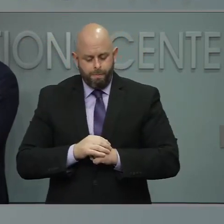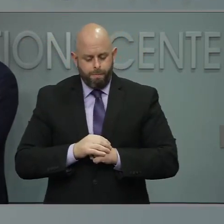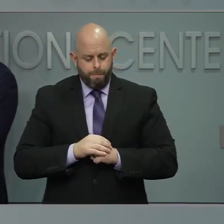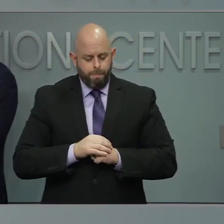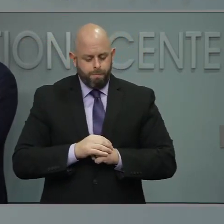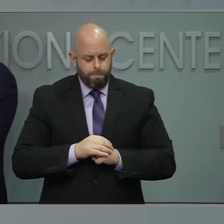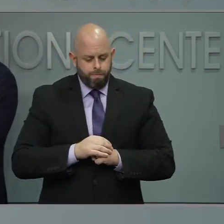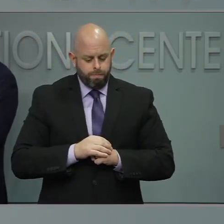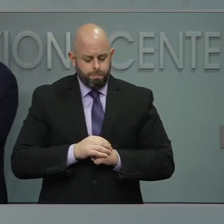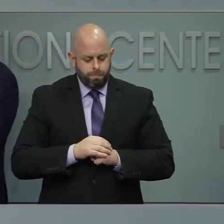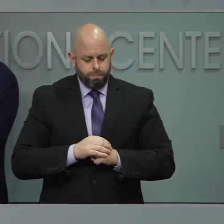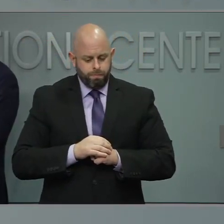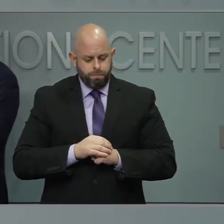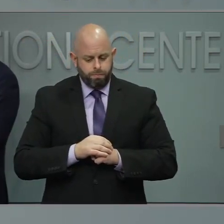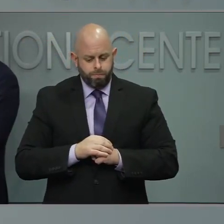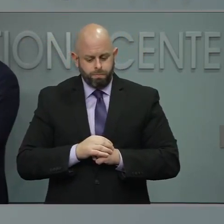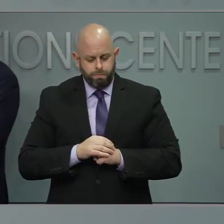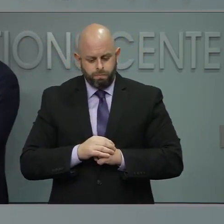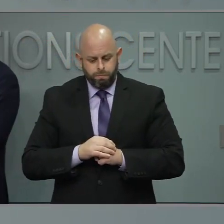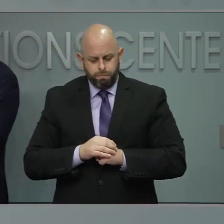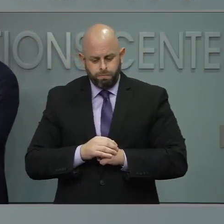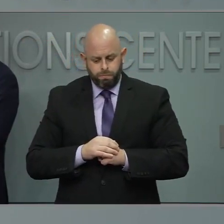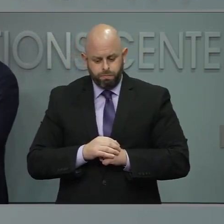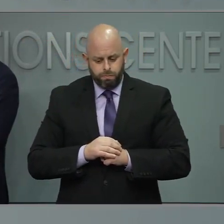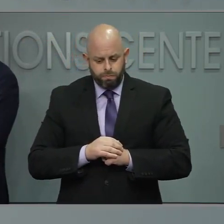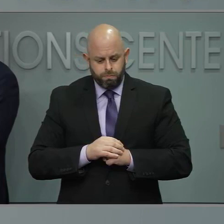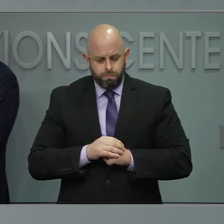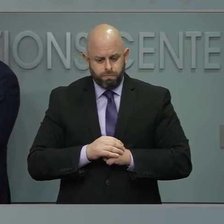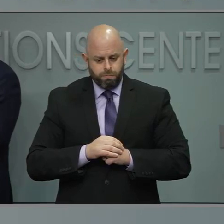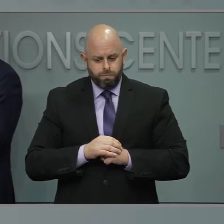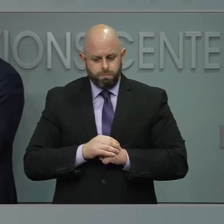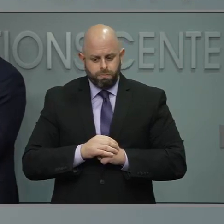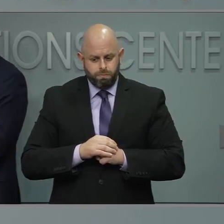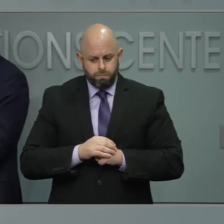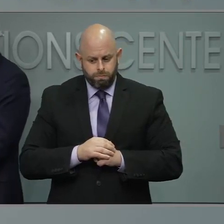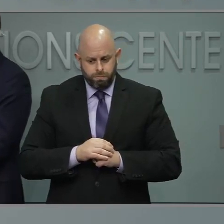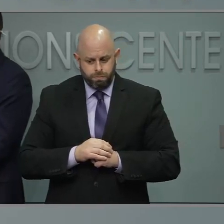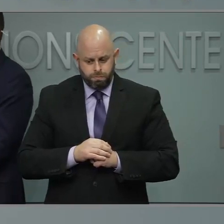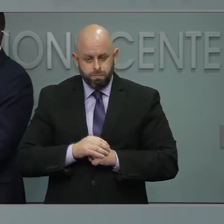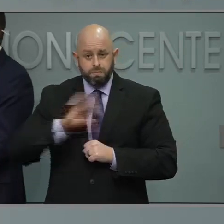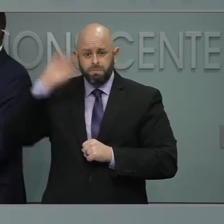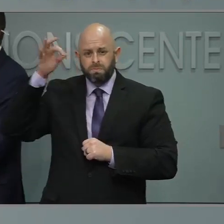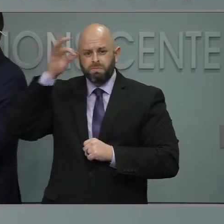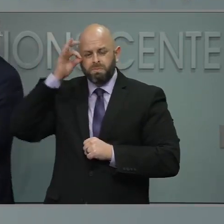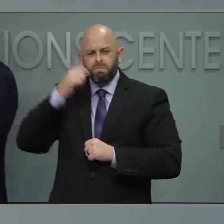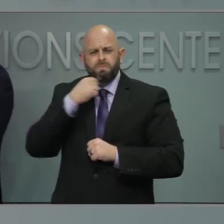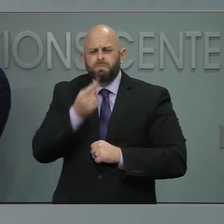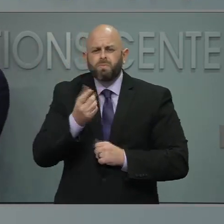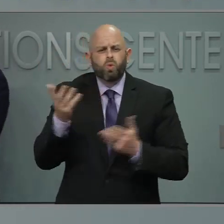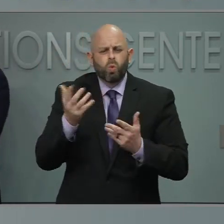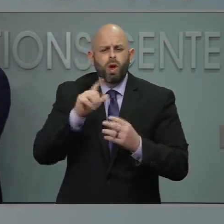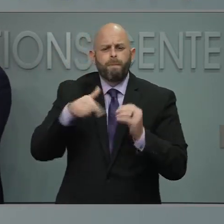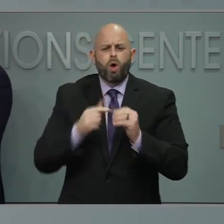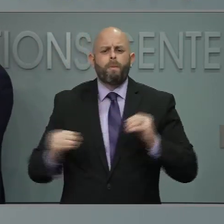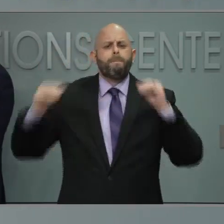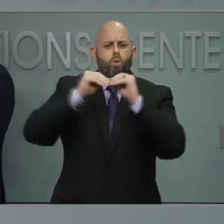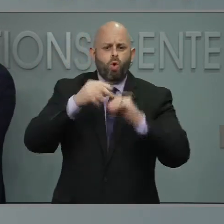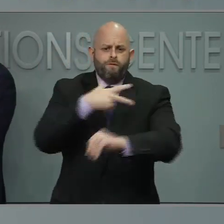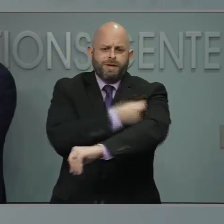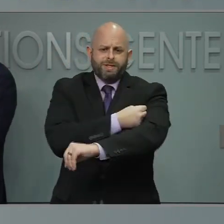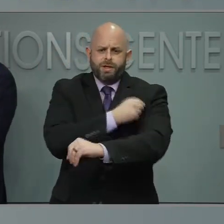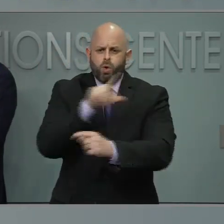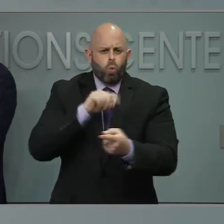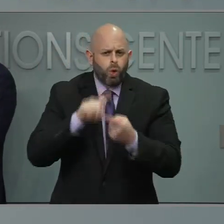the federal government about a timeline for getting more vaccine to North Carolina? Thank you for that.